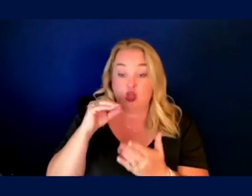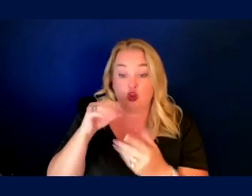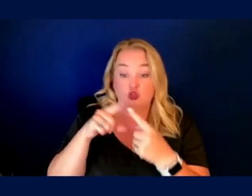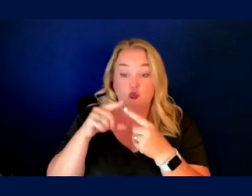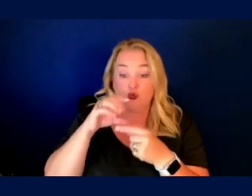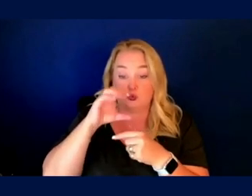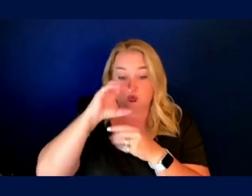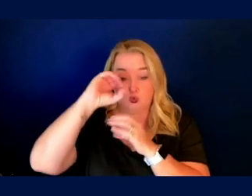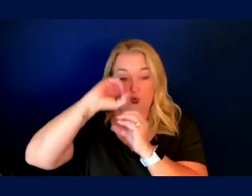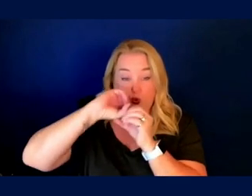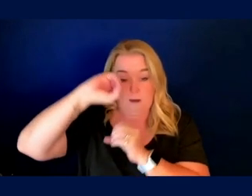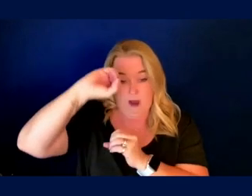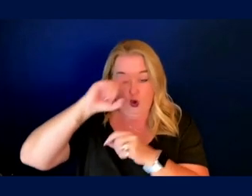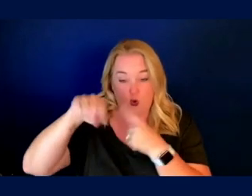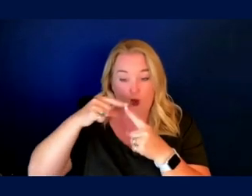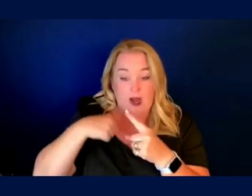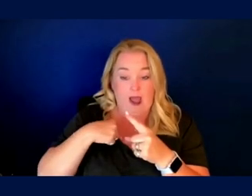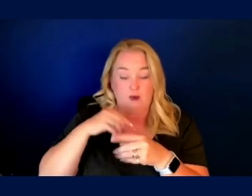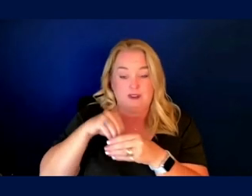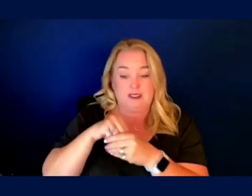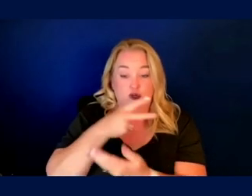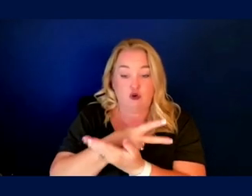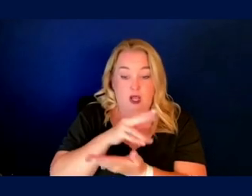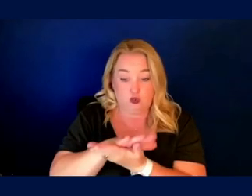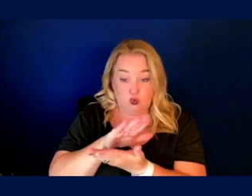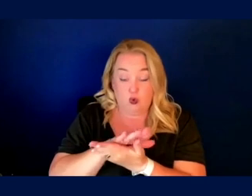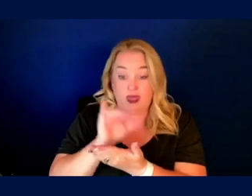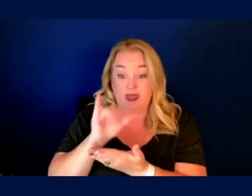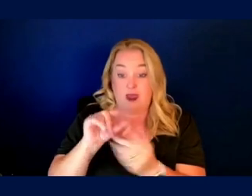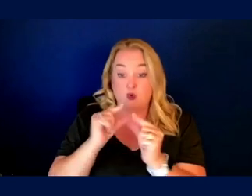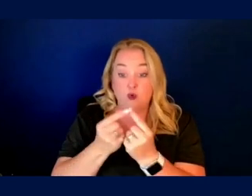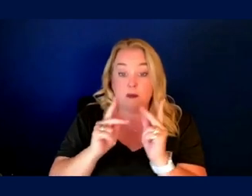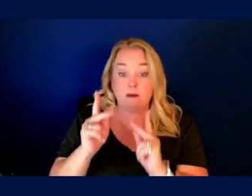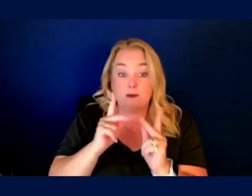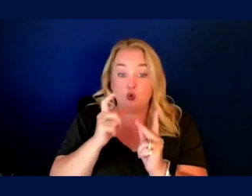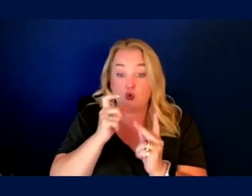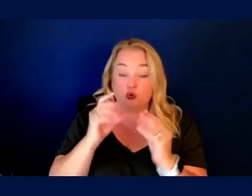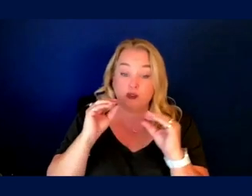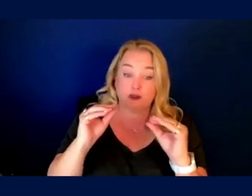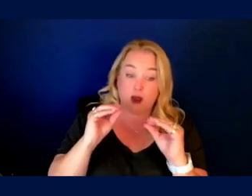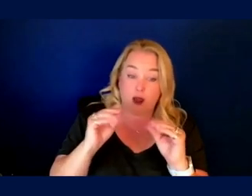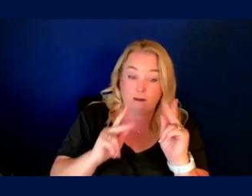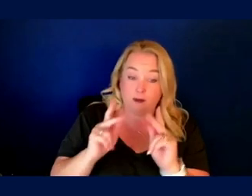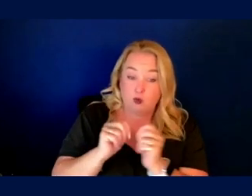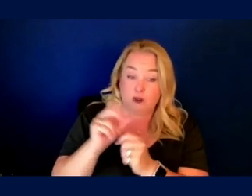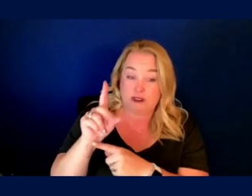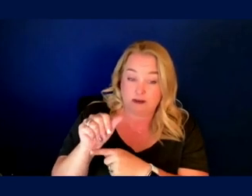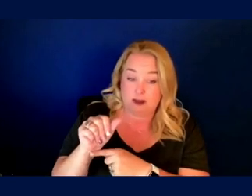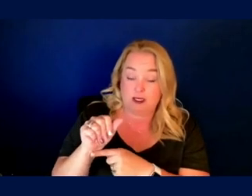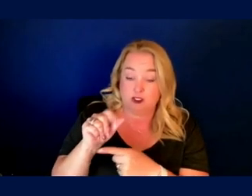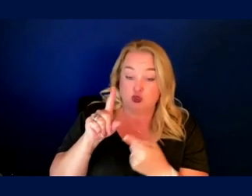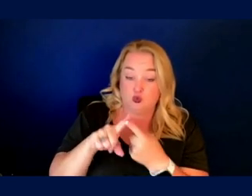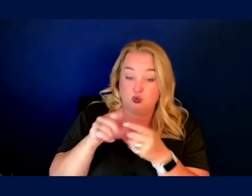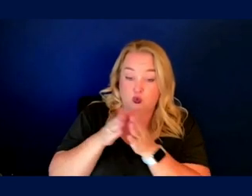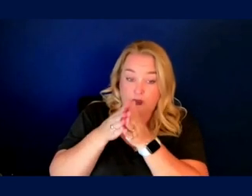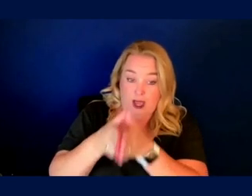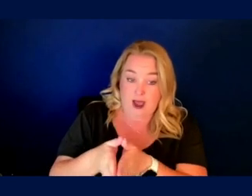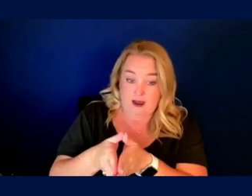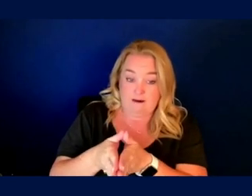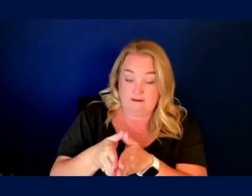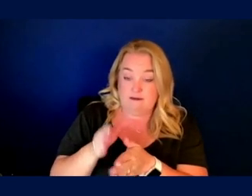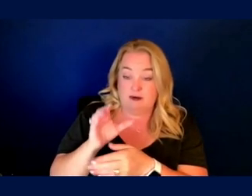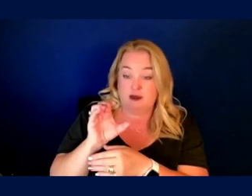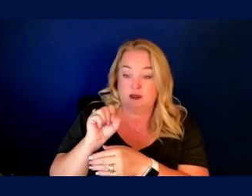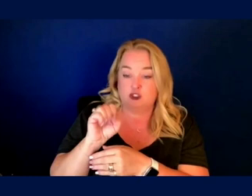I was in graduate school. The group of people who taught us also taught those with disabilities to scuba dive. They mentioned that